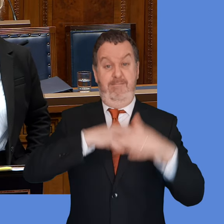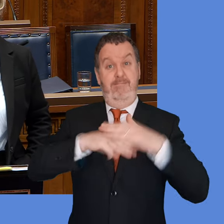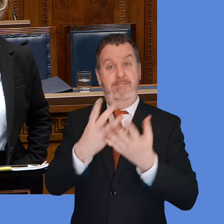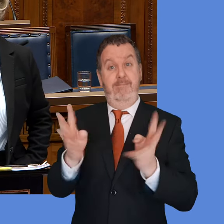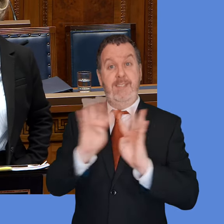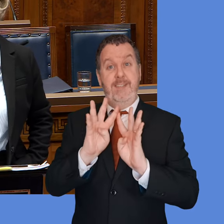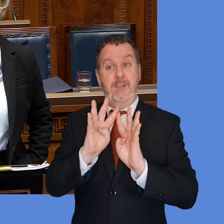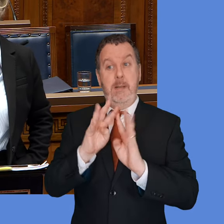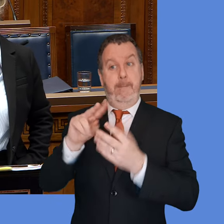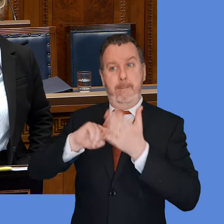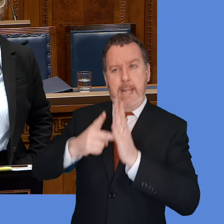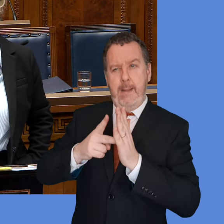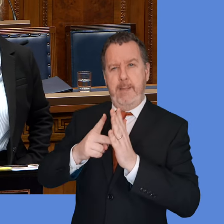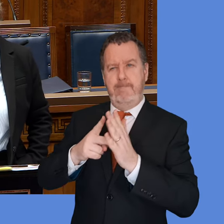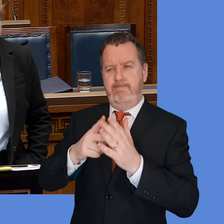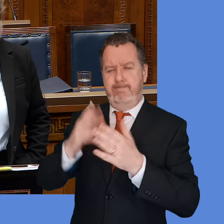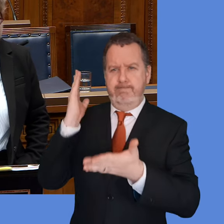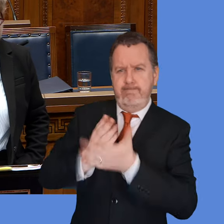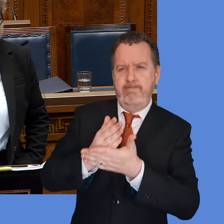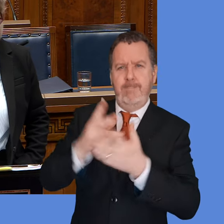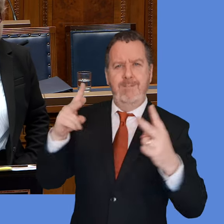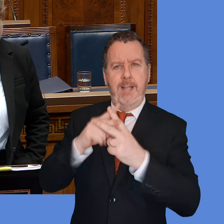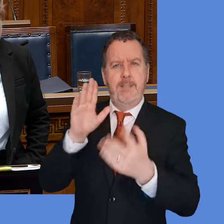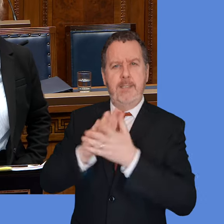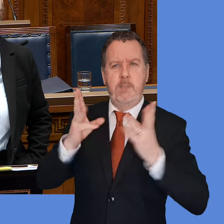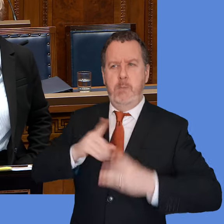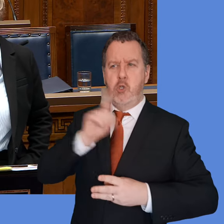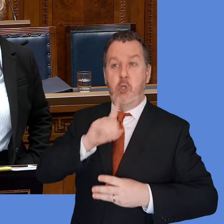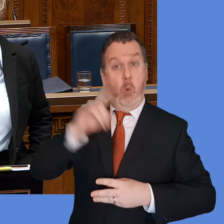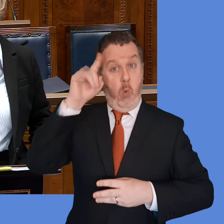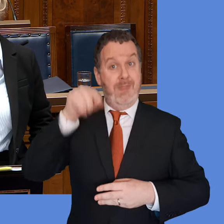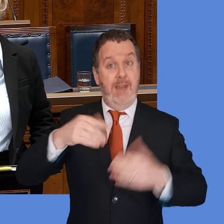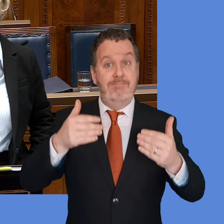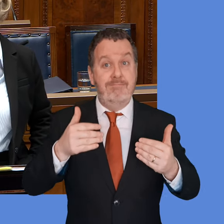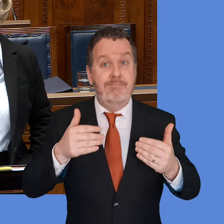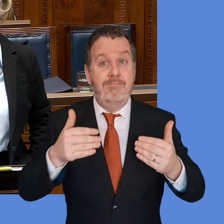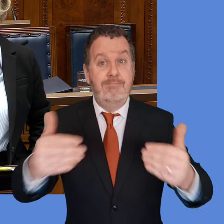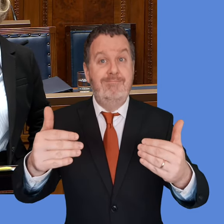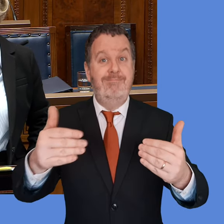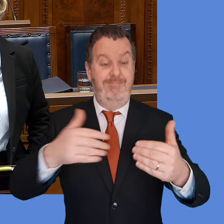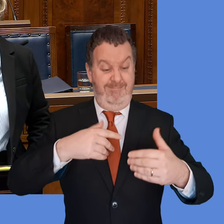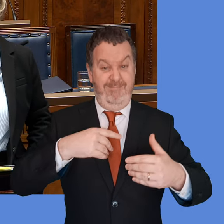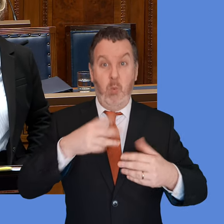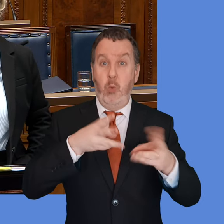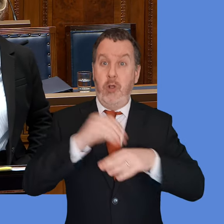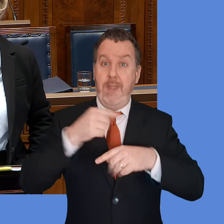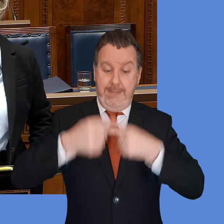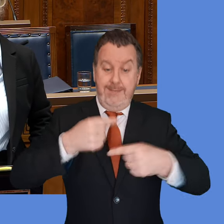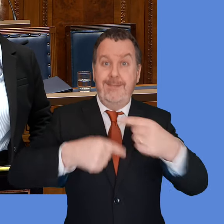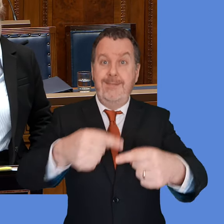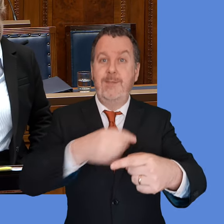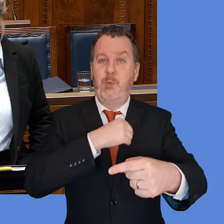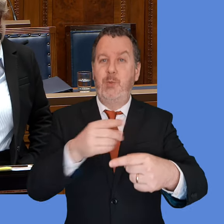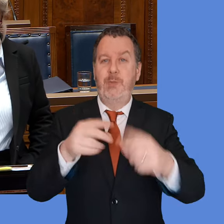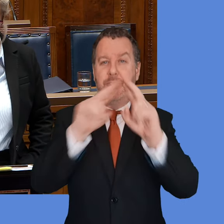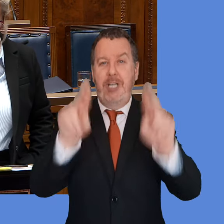plans around, from the executive's perspective, around aim and balance against women and girls, and I hope that we can get very close to that juncture for our